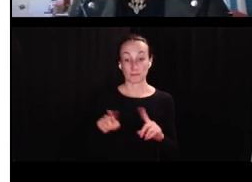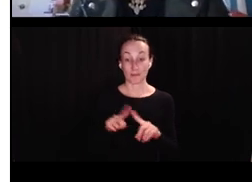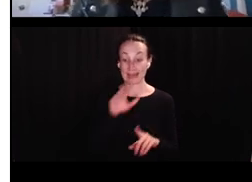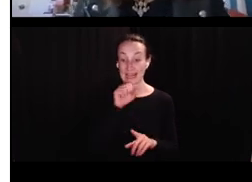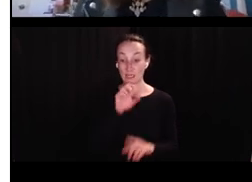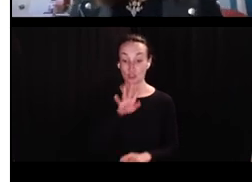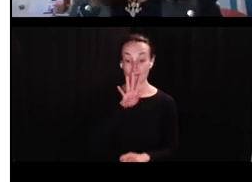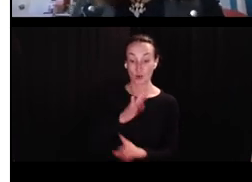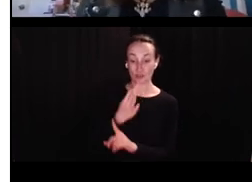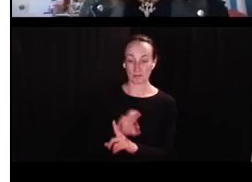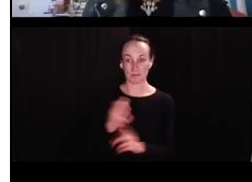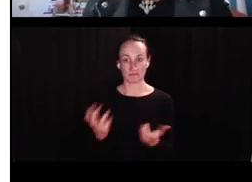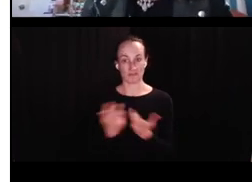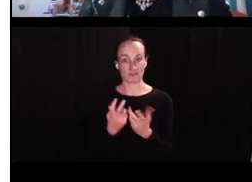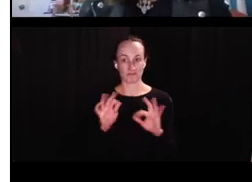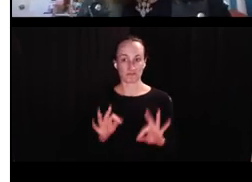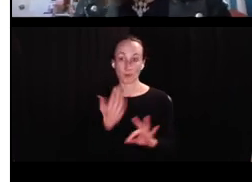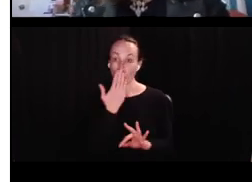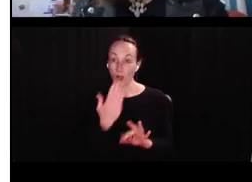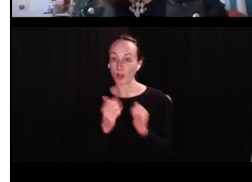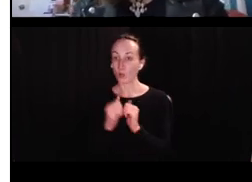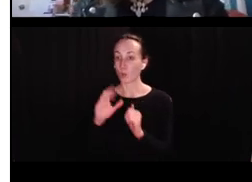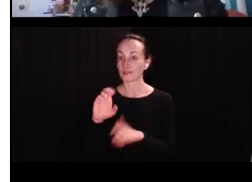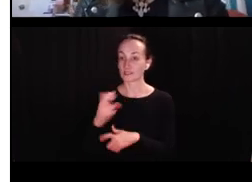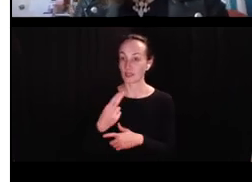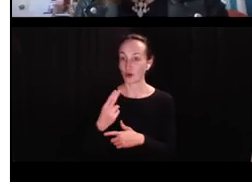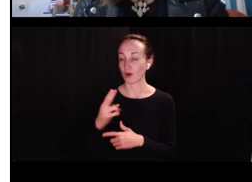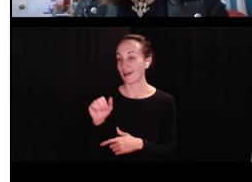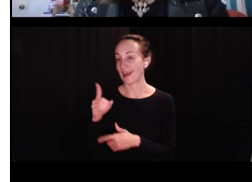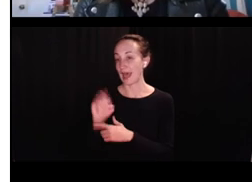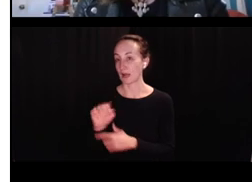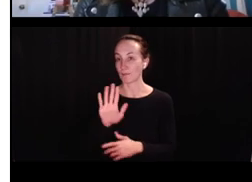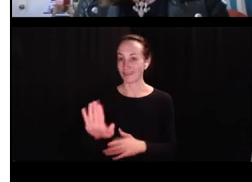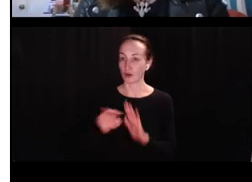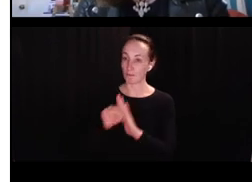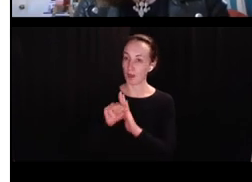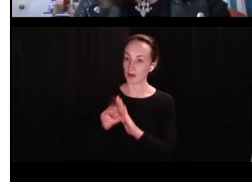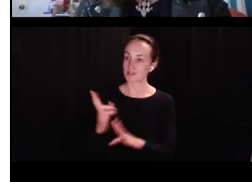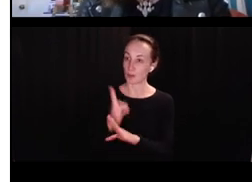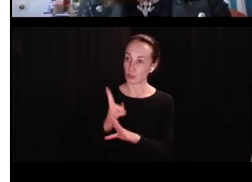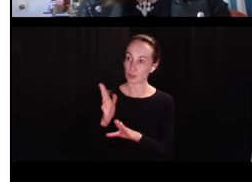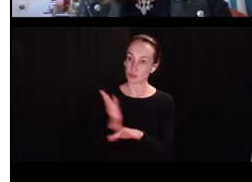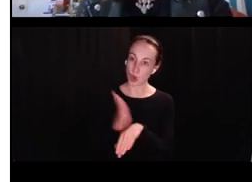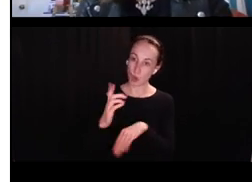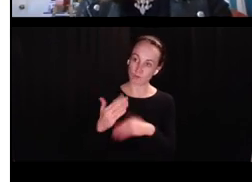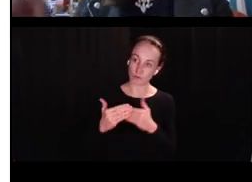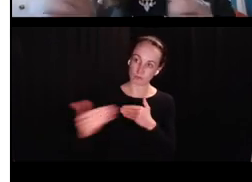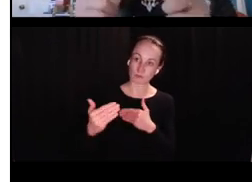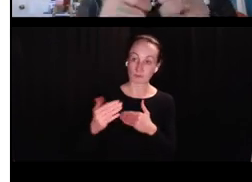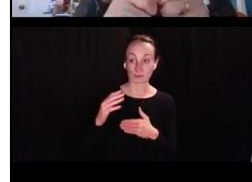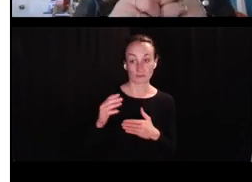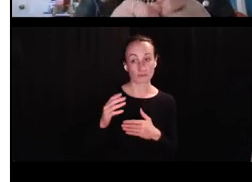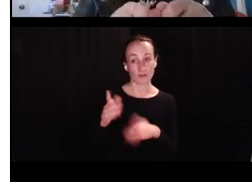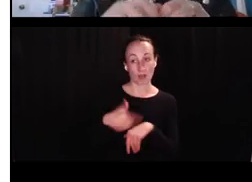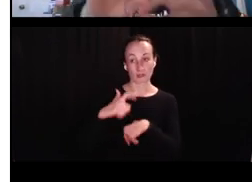if that's at all predictive. Um, but at four years, nine months, it seems like this data is fitting really well with Adam and Sarah's models that were